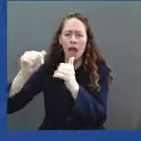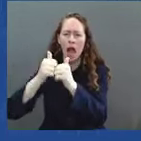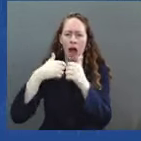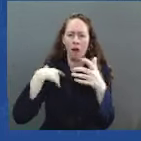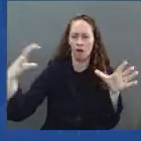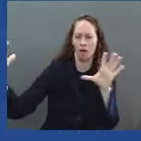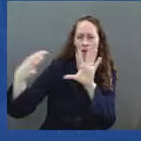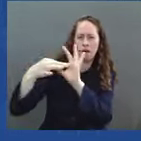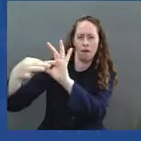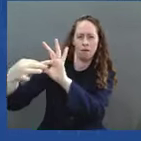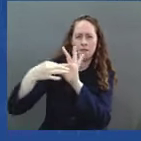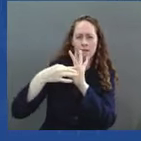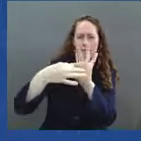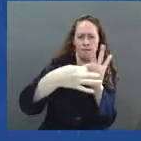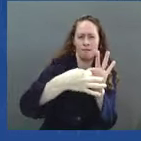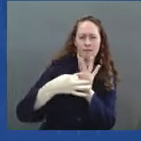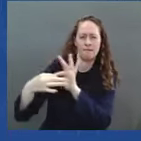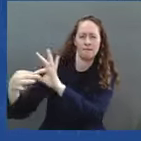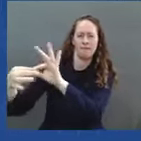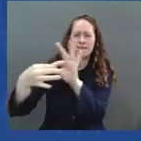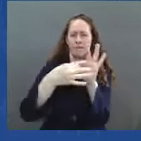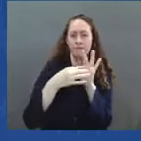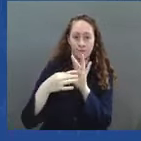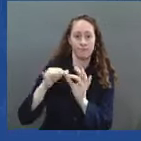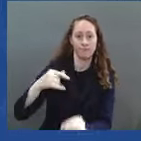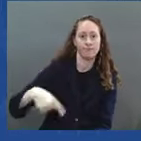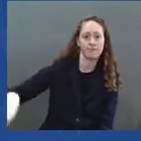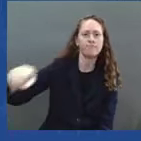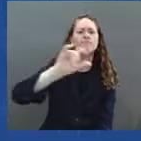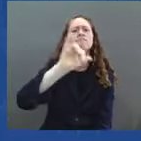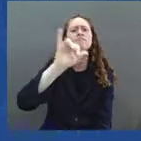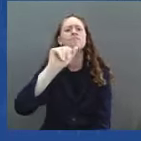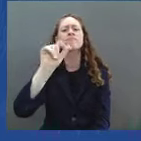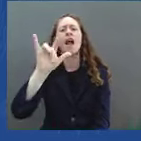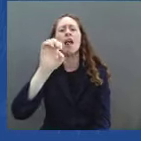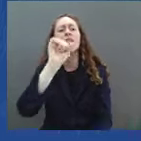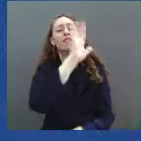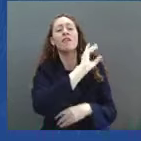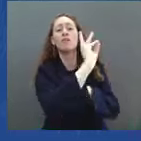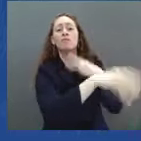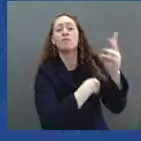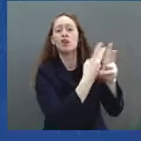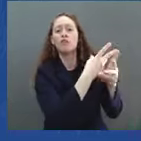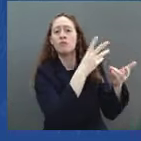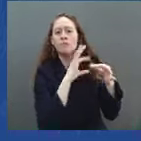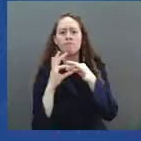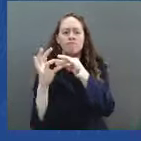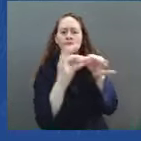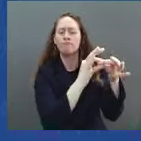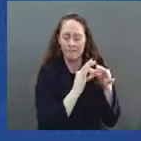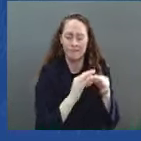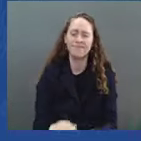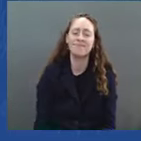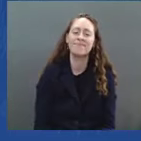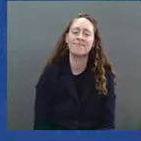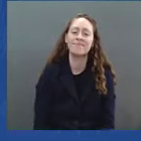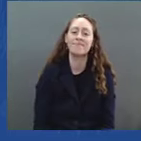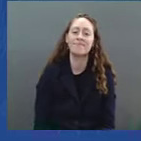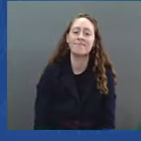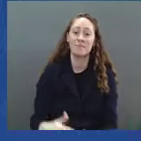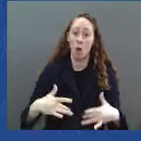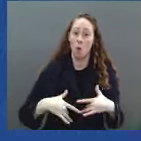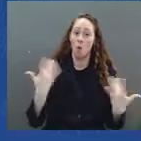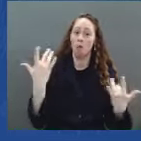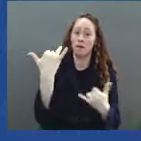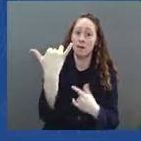This morning, over 30 countries from across the world convened in an extraordinary meeting and agreed to the release